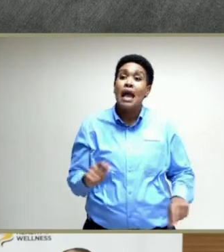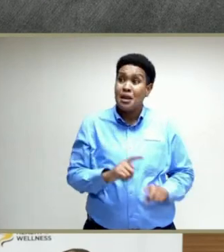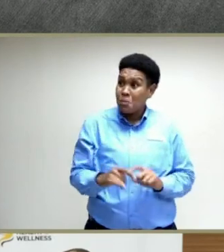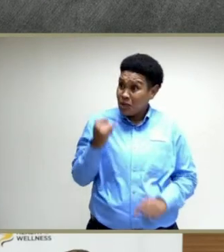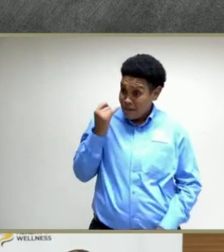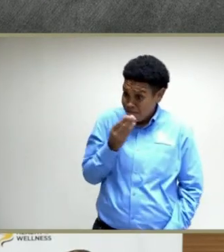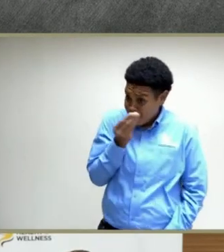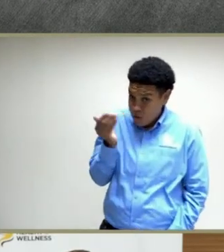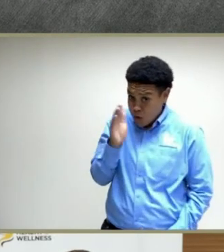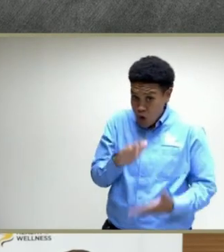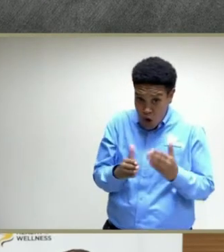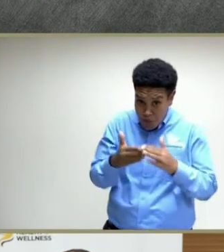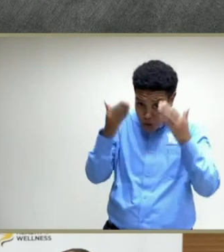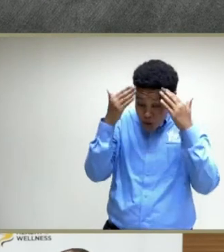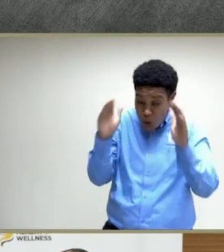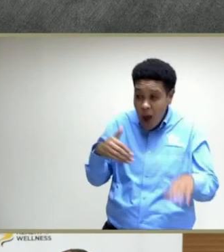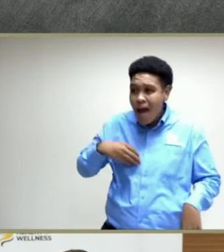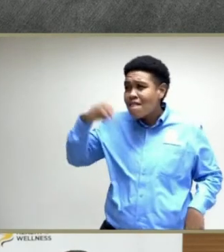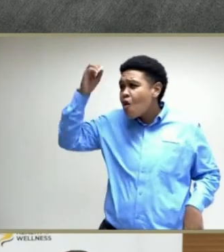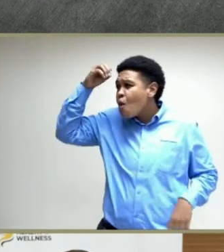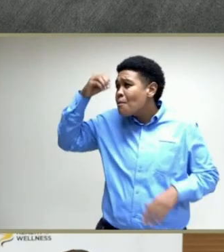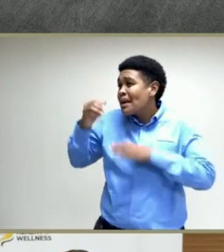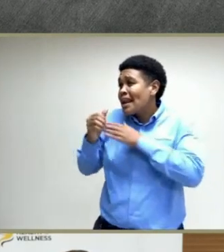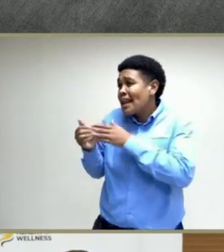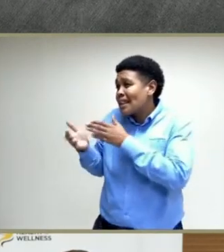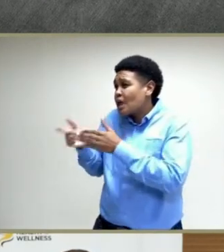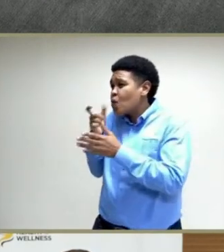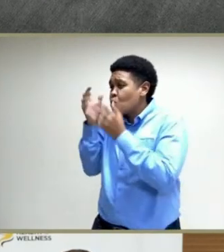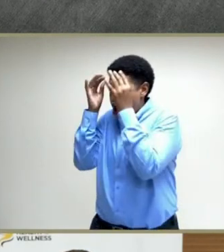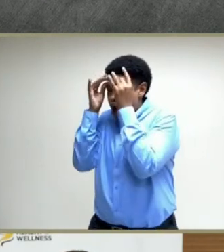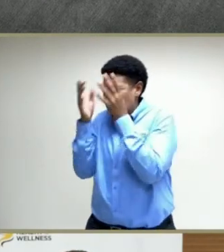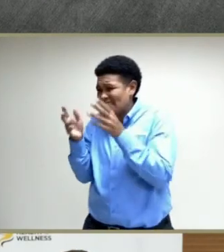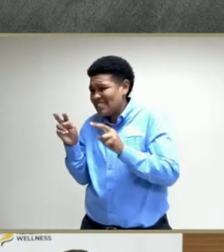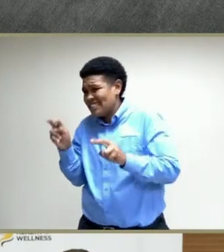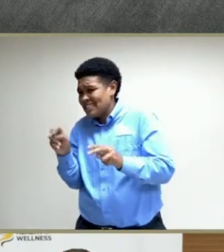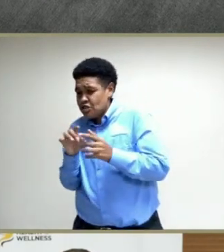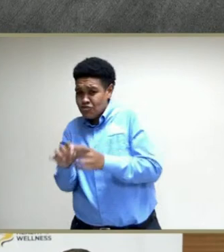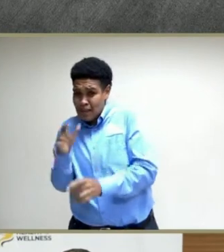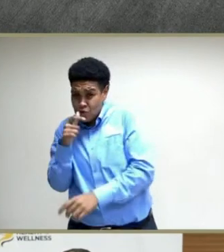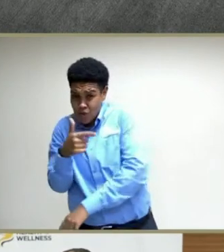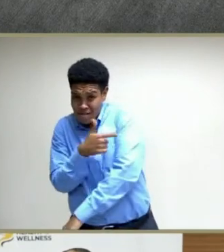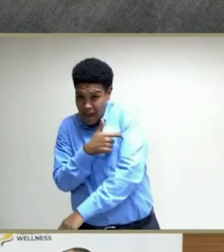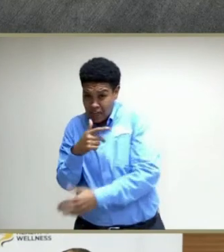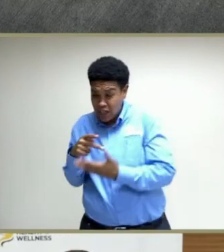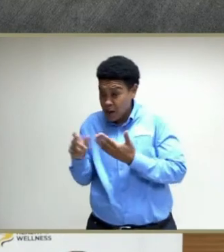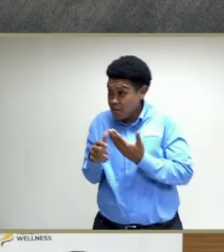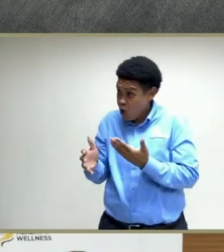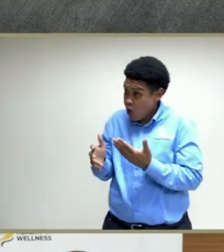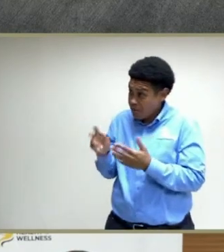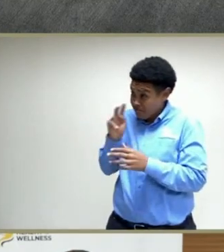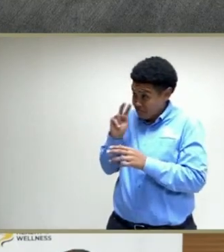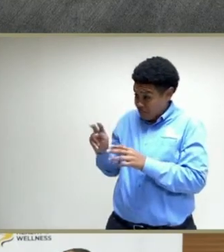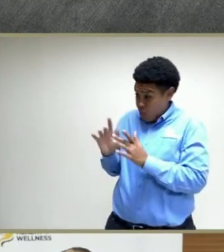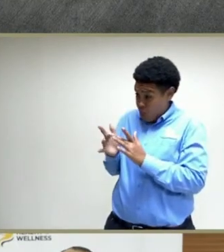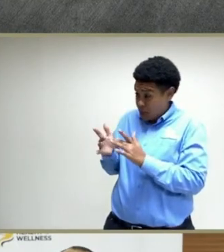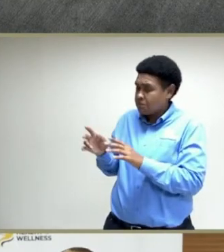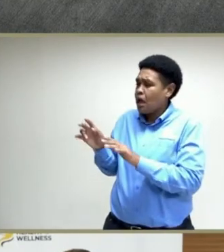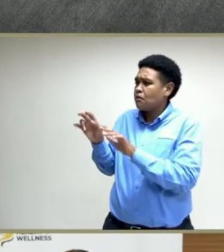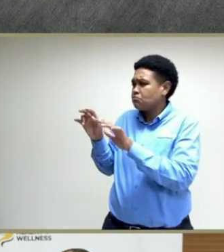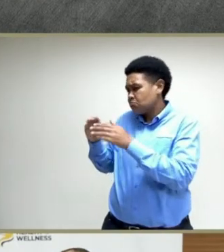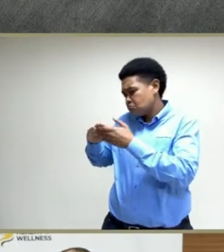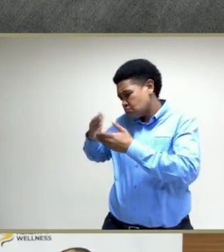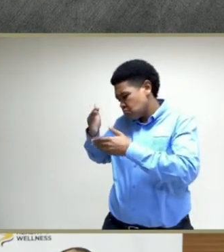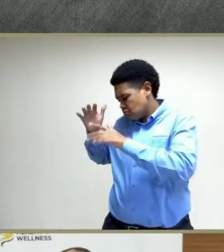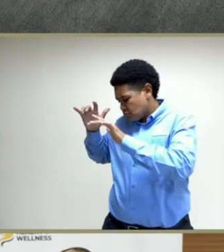there is an opinion leader who may have concerns about the vaccine program. Visit the site, pull